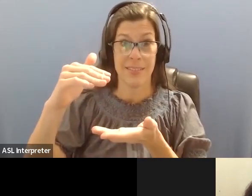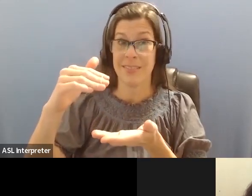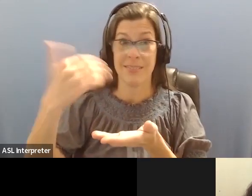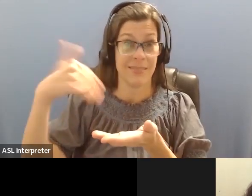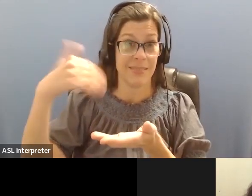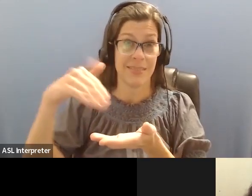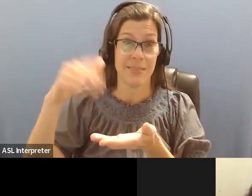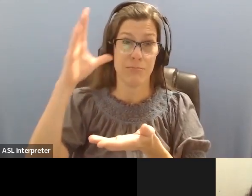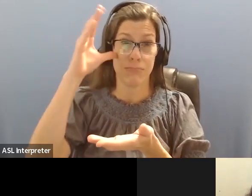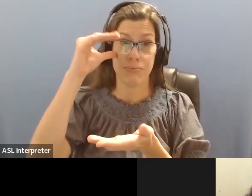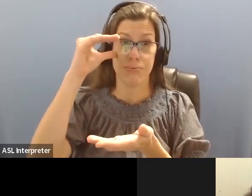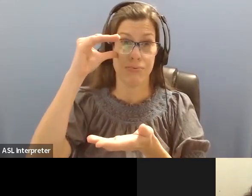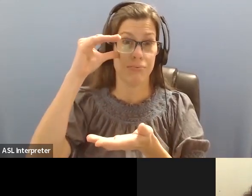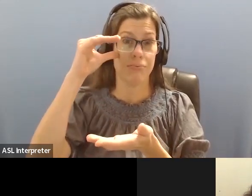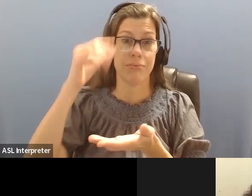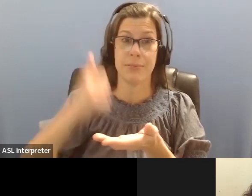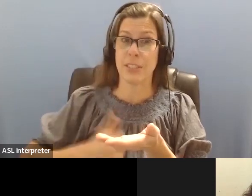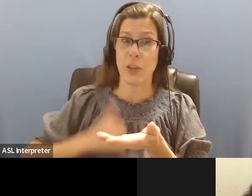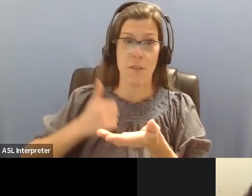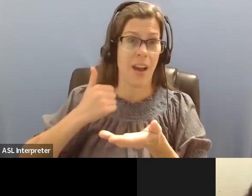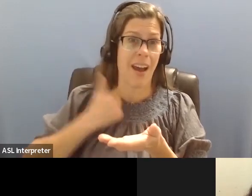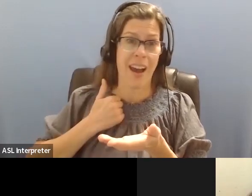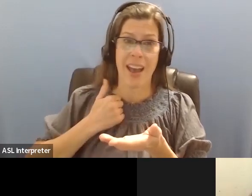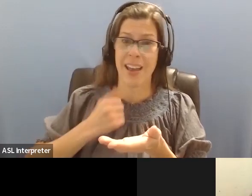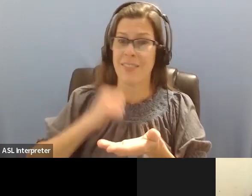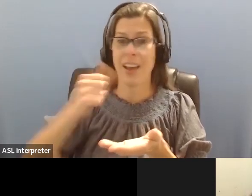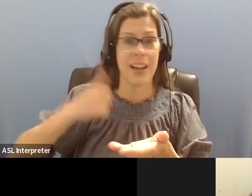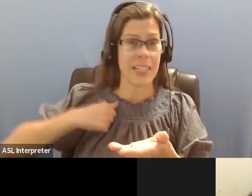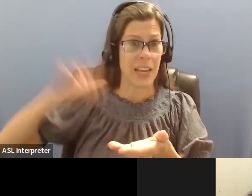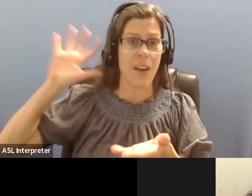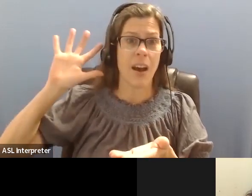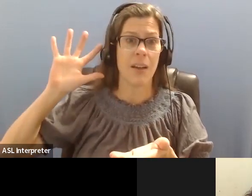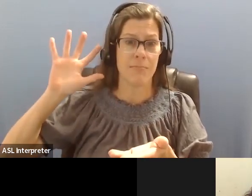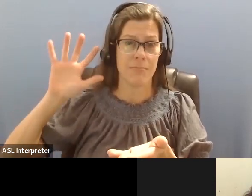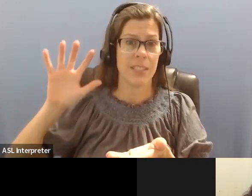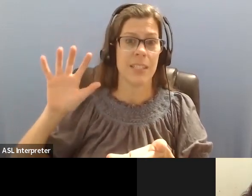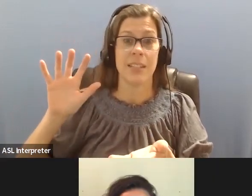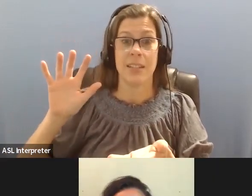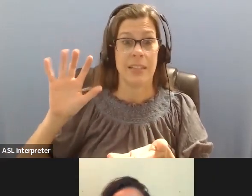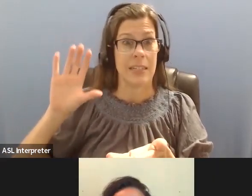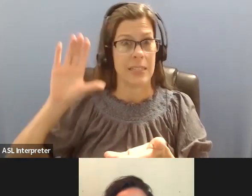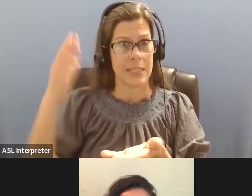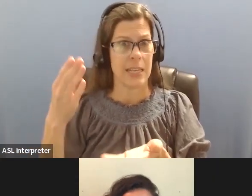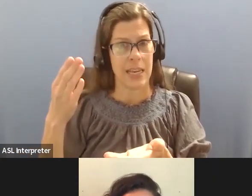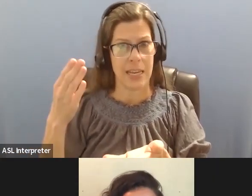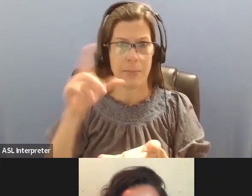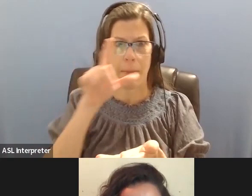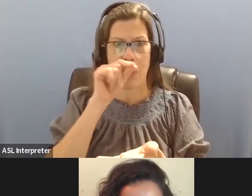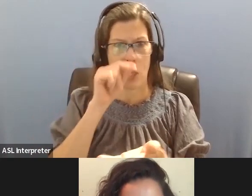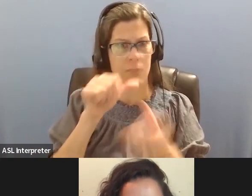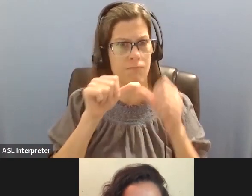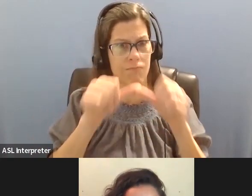I find that absolutely amazing that, you know, I'm here seeing ready turnstones, and